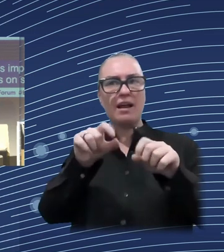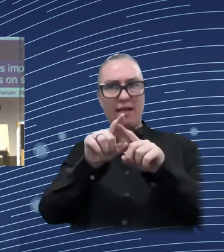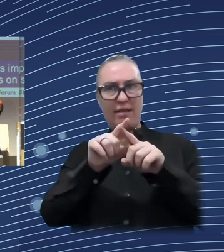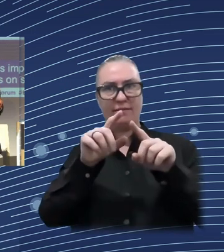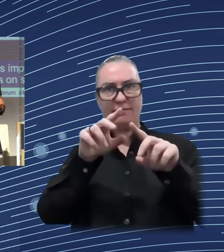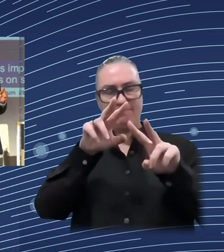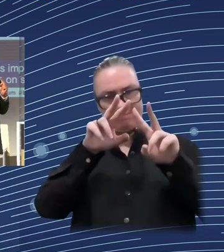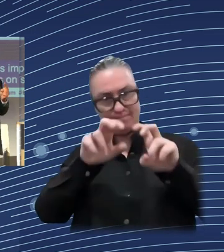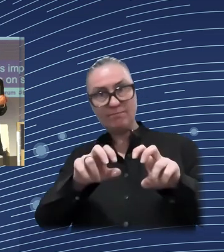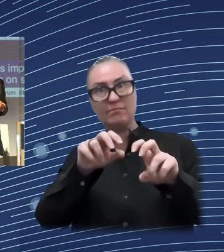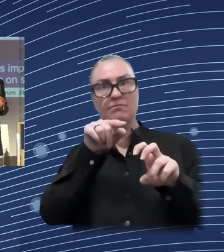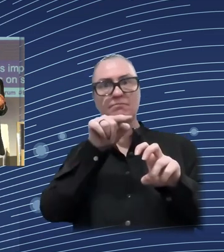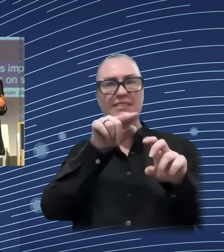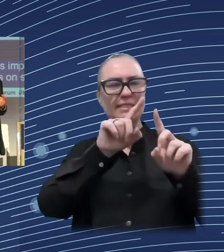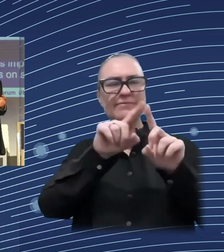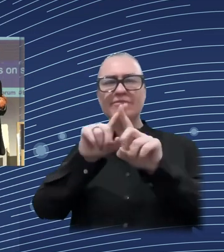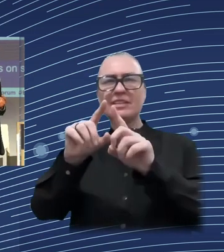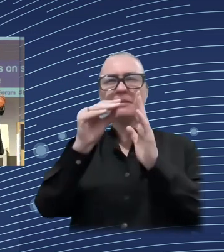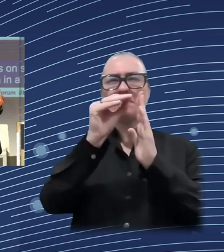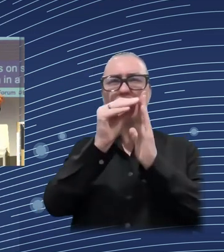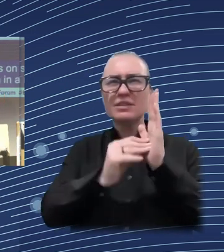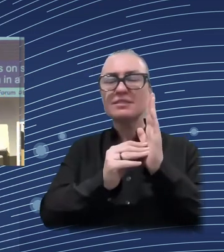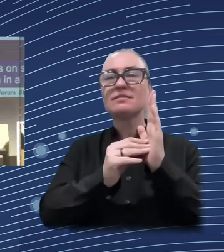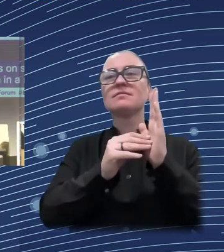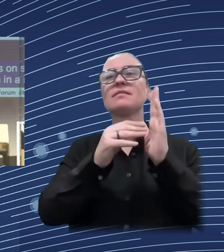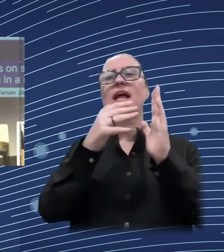as I will explain in a minute, in the context of the green transition.